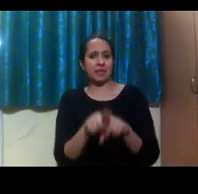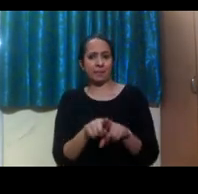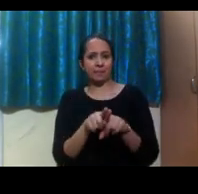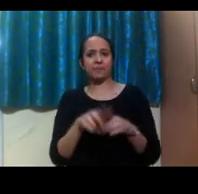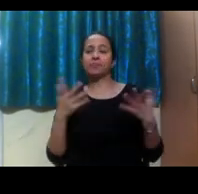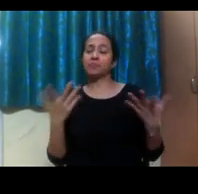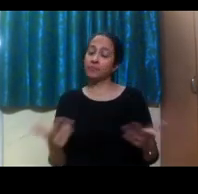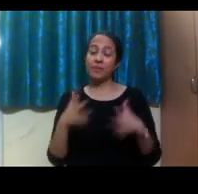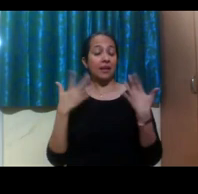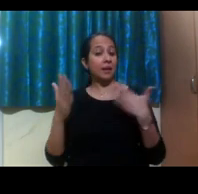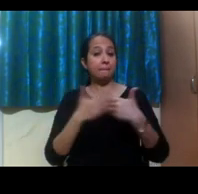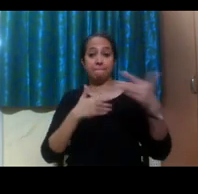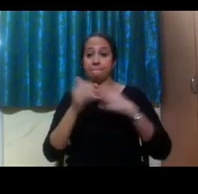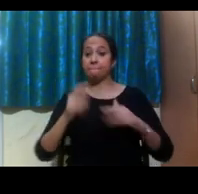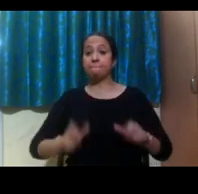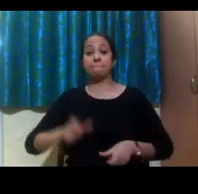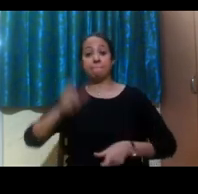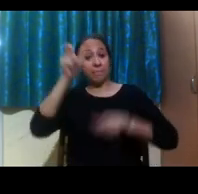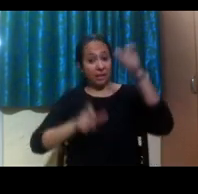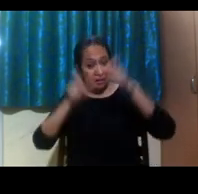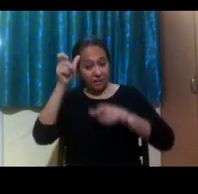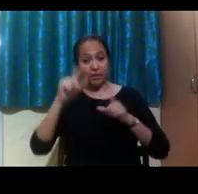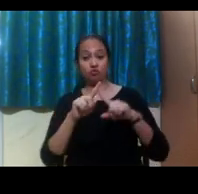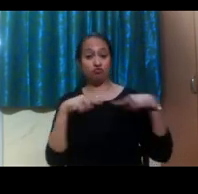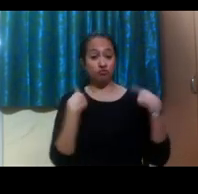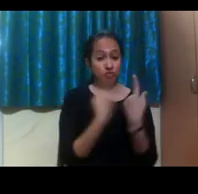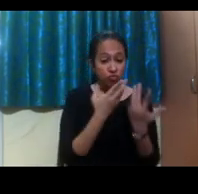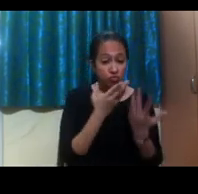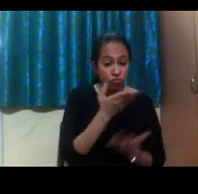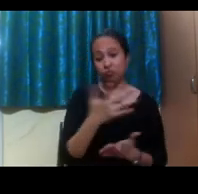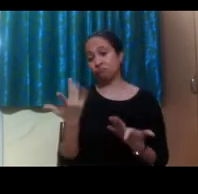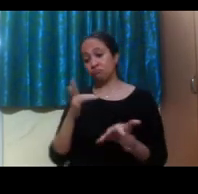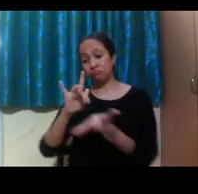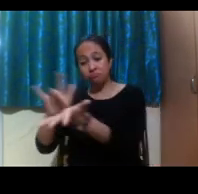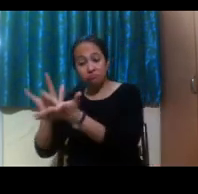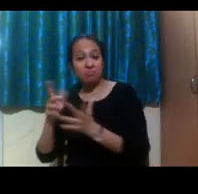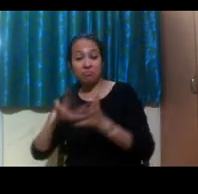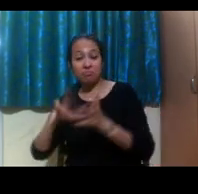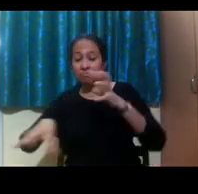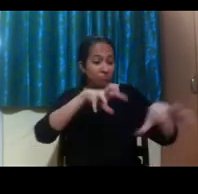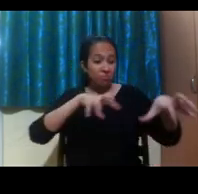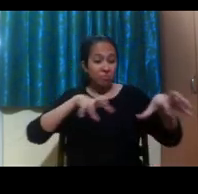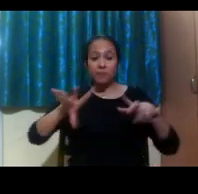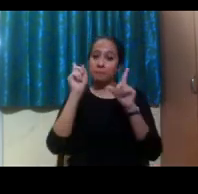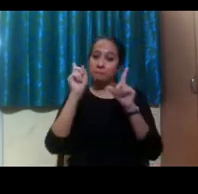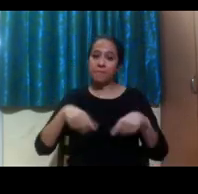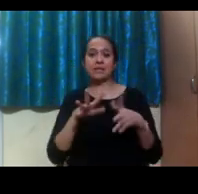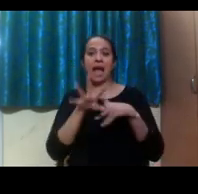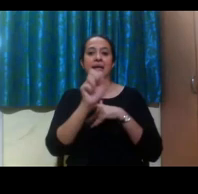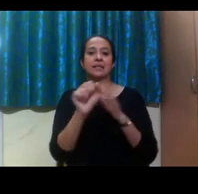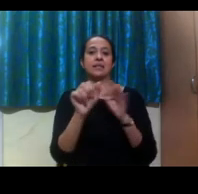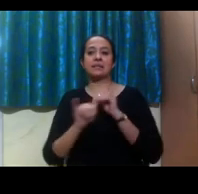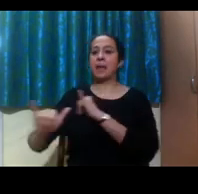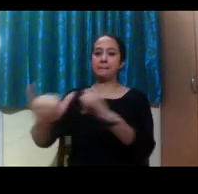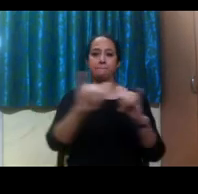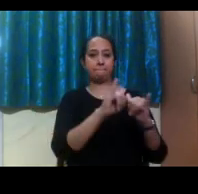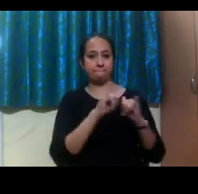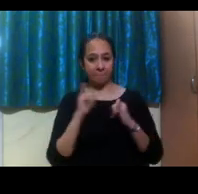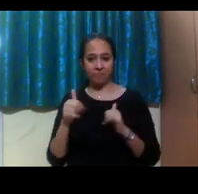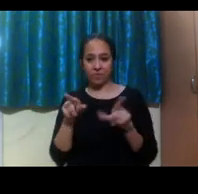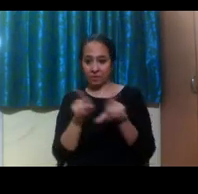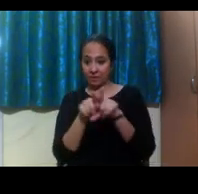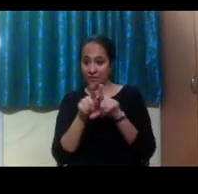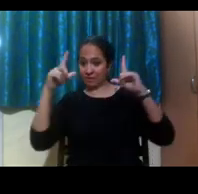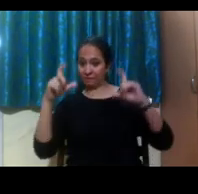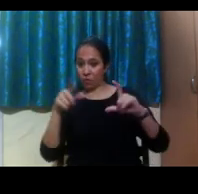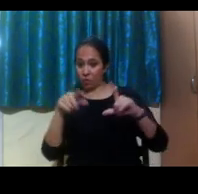a room or a program from the ground up, we should be thinking from all sorts of different users. And so for example, with this image, you know,